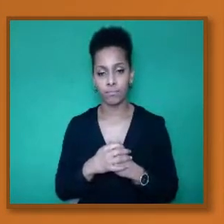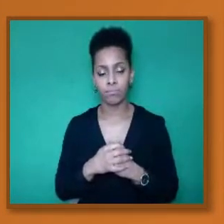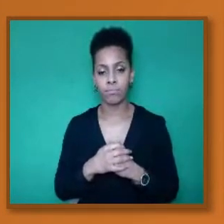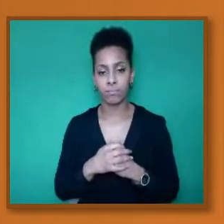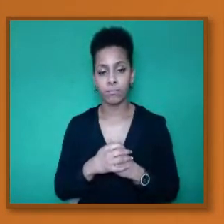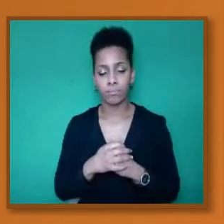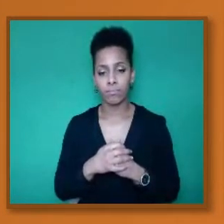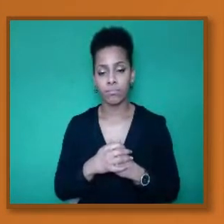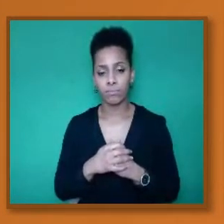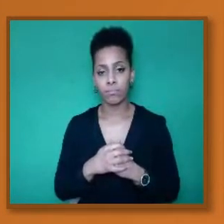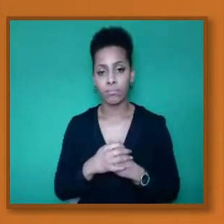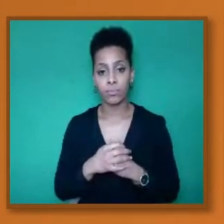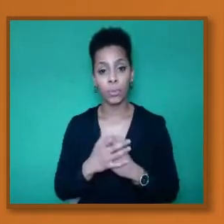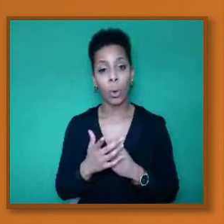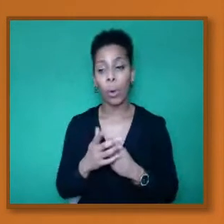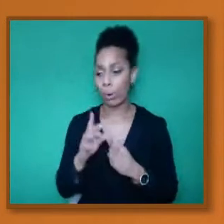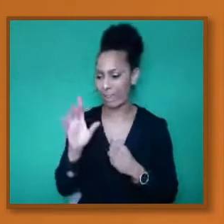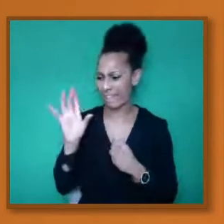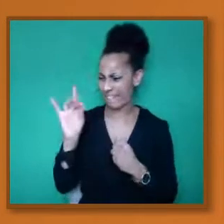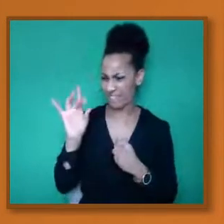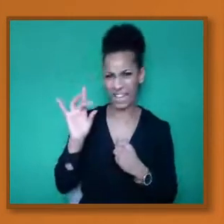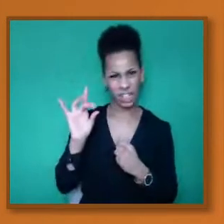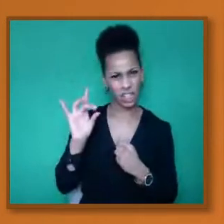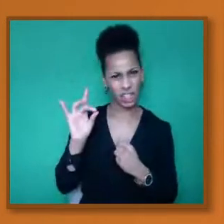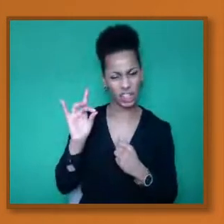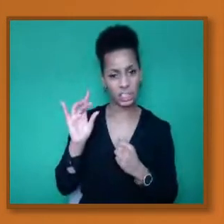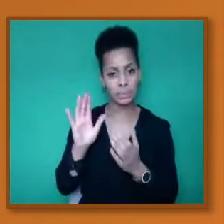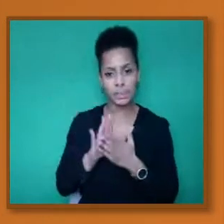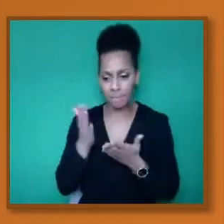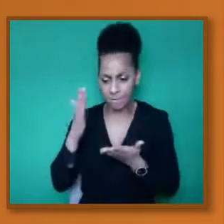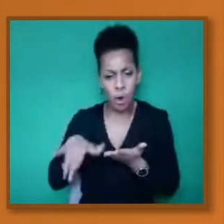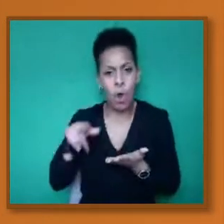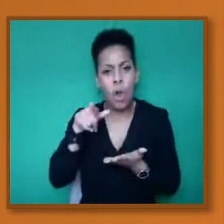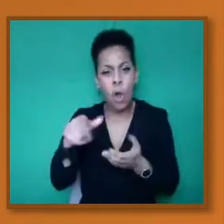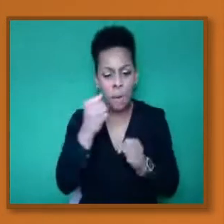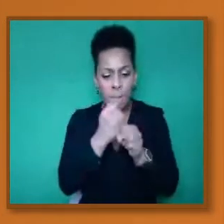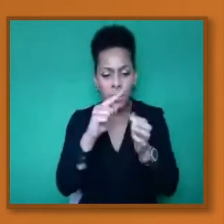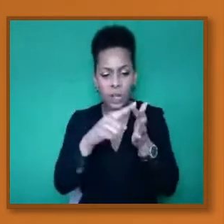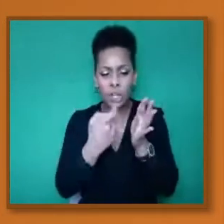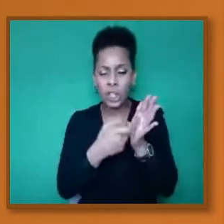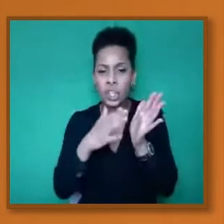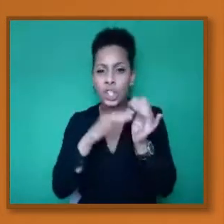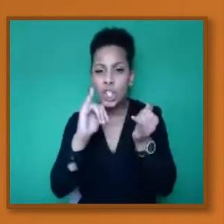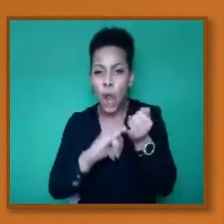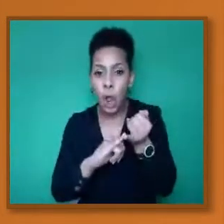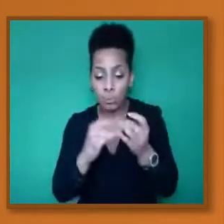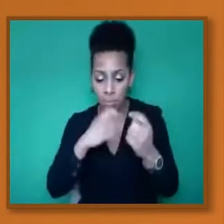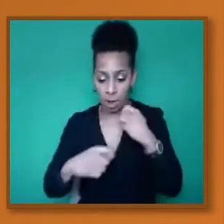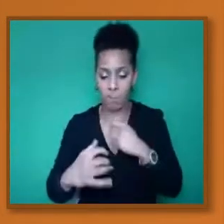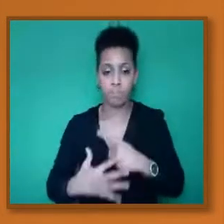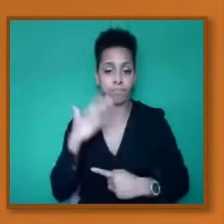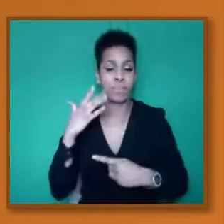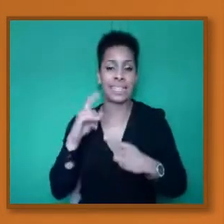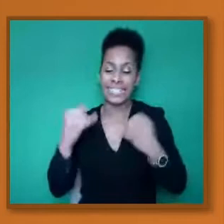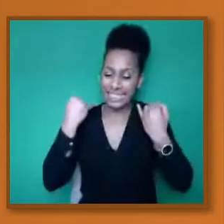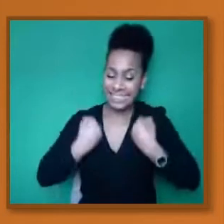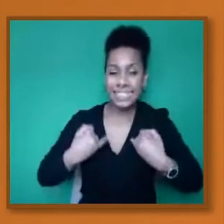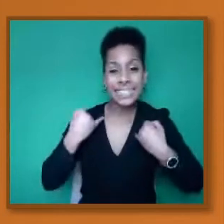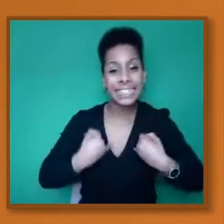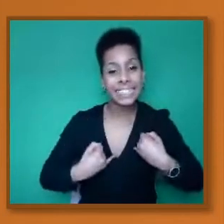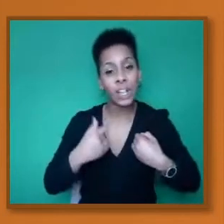microorganisms, germs, germs cause disease, whether it's viruses such as flu, or whether it's, you know,